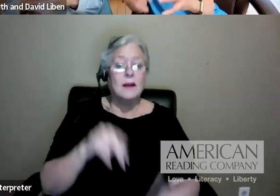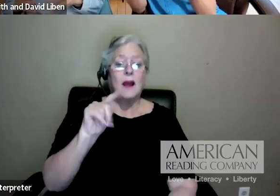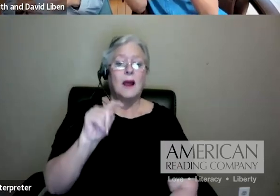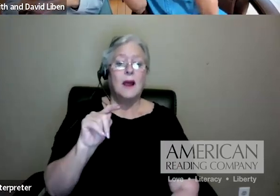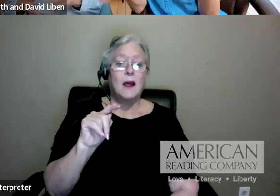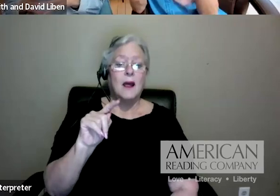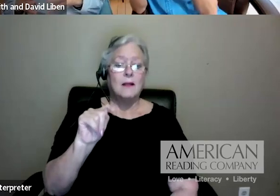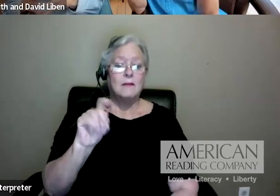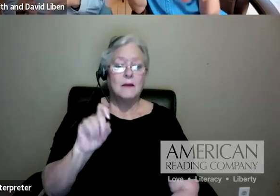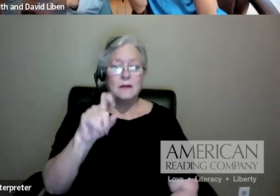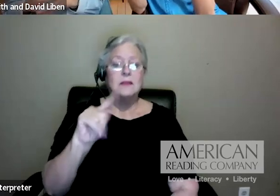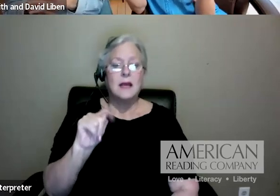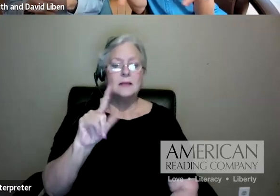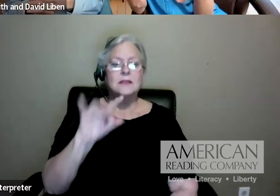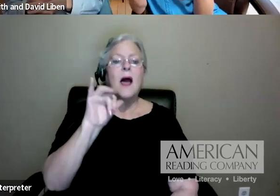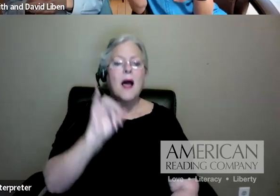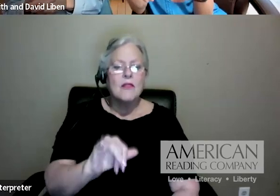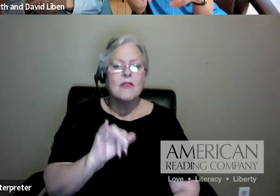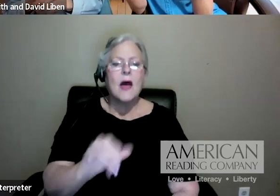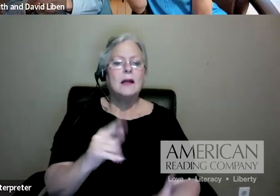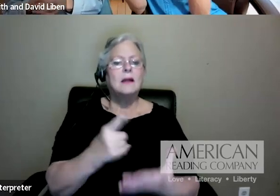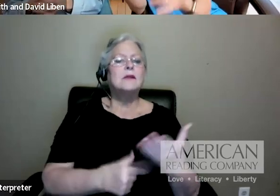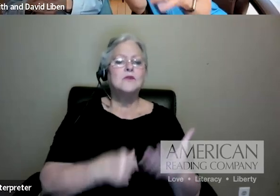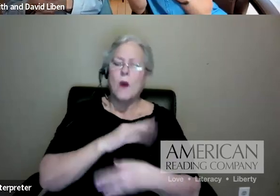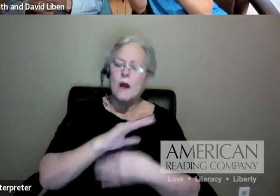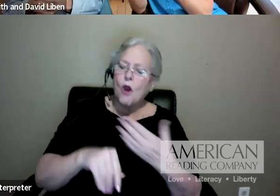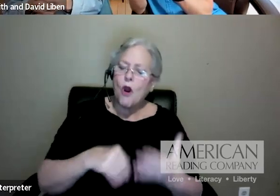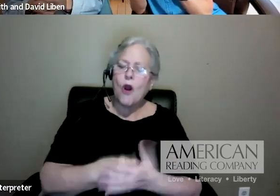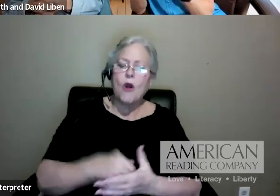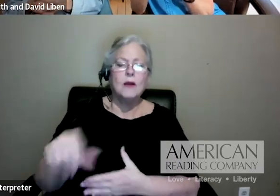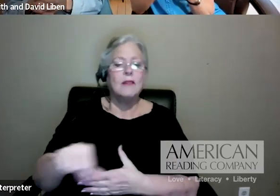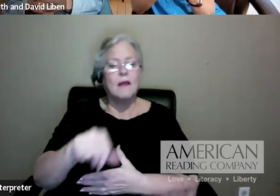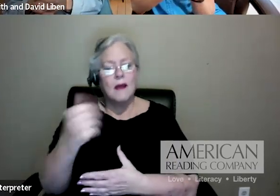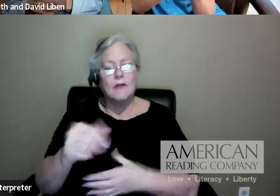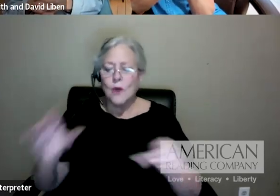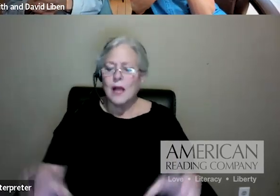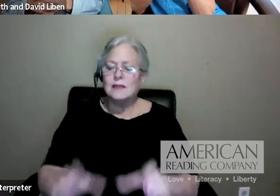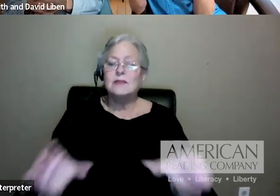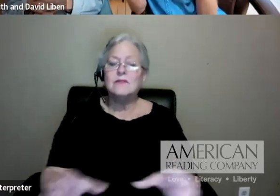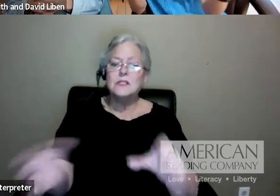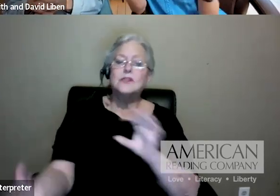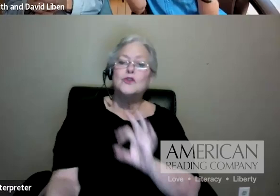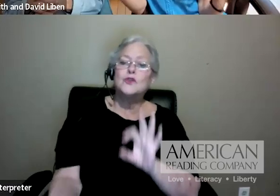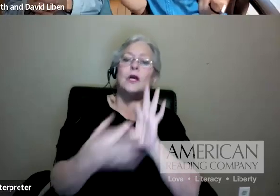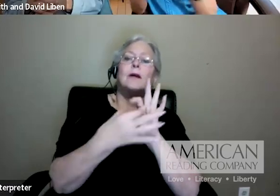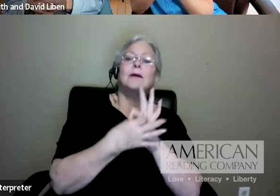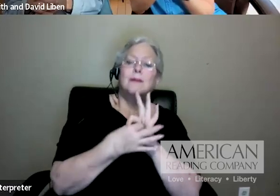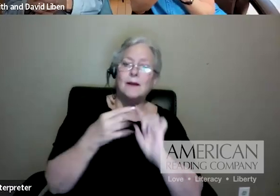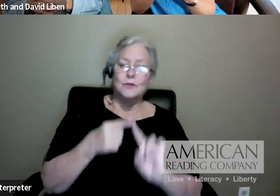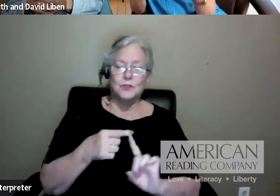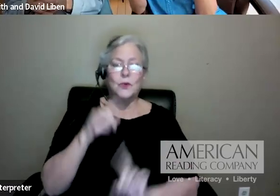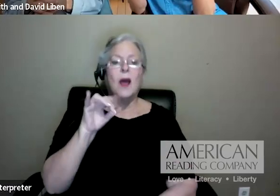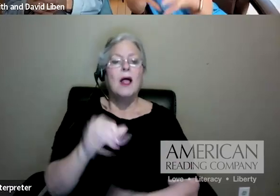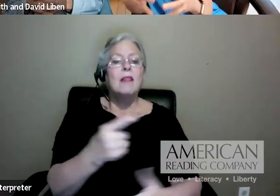hub around which all the rest of the activities should go. That's where the knowledge building should happen. That's what the writing should stem